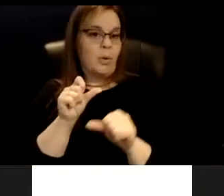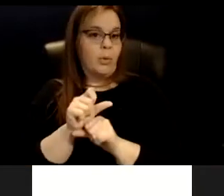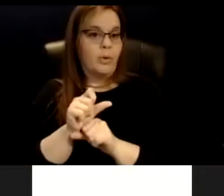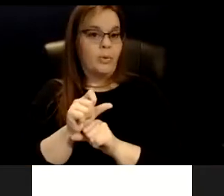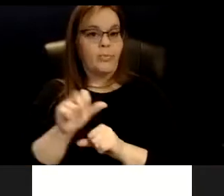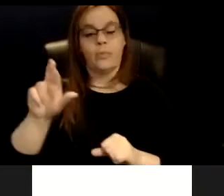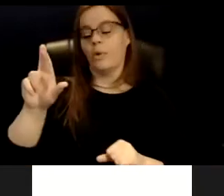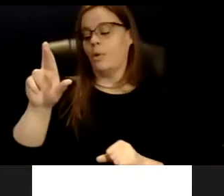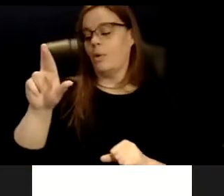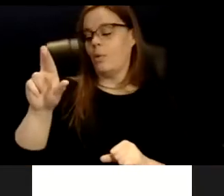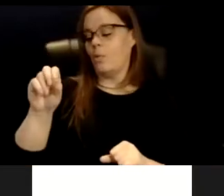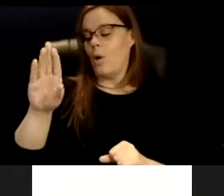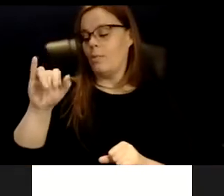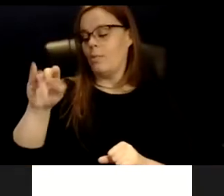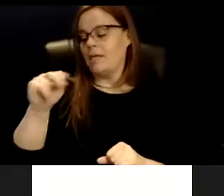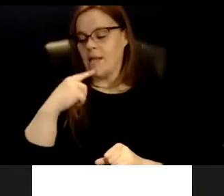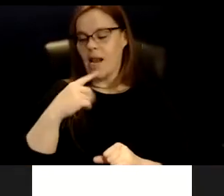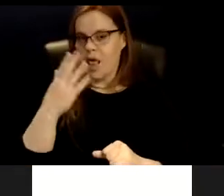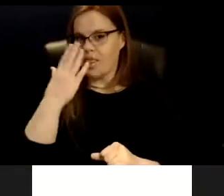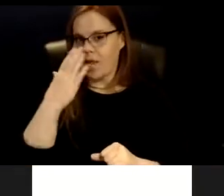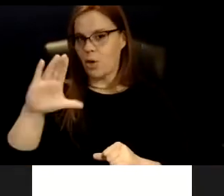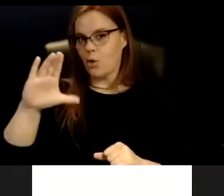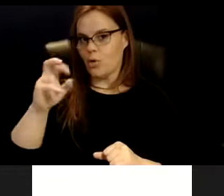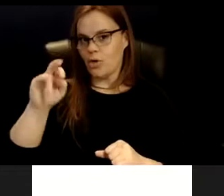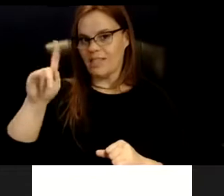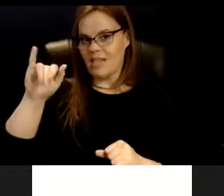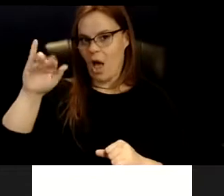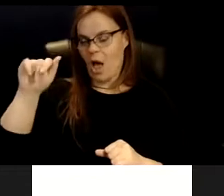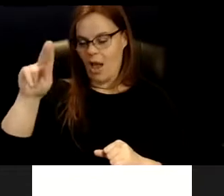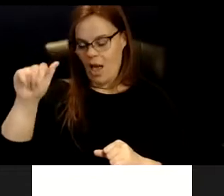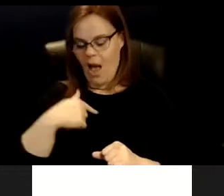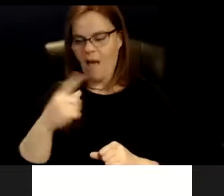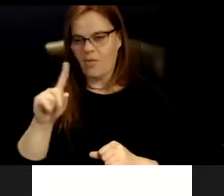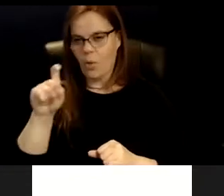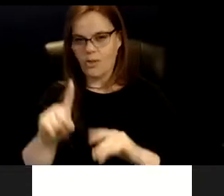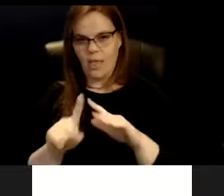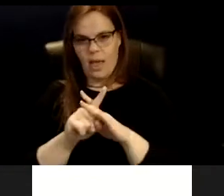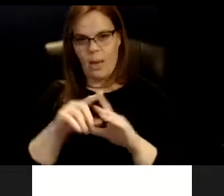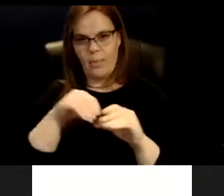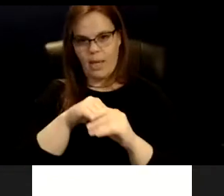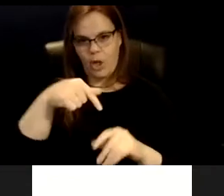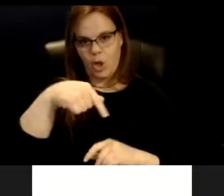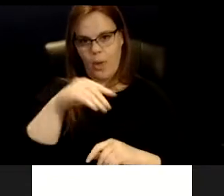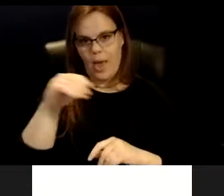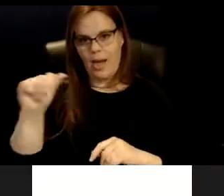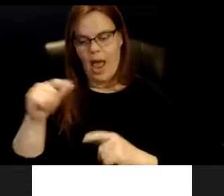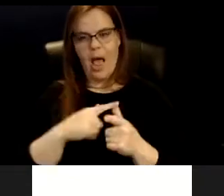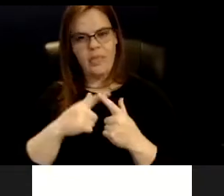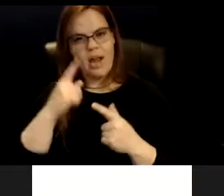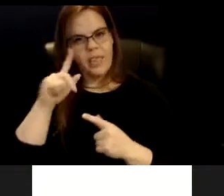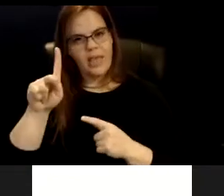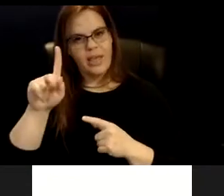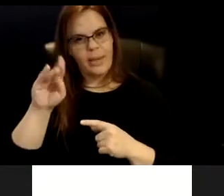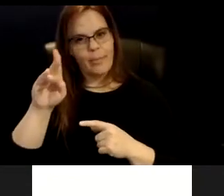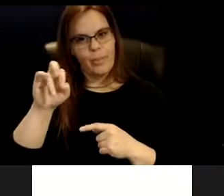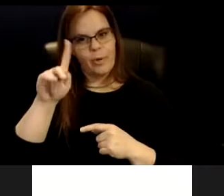Thanks, Christiana. I'm going to ask a question that came up in the Q&A, and then I think Kimberly was going to maybe pivot to kind